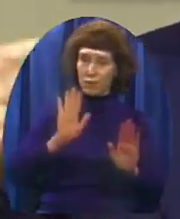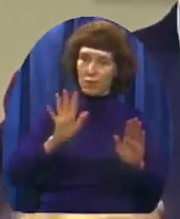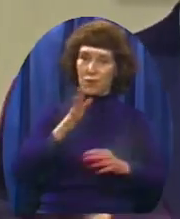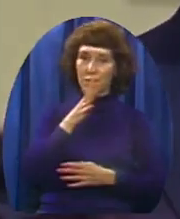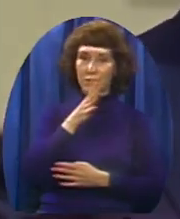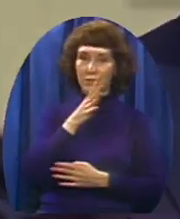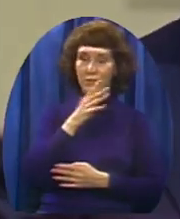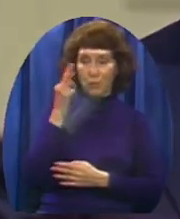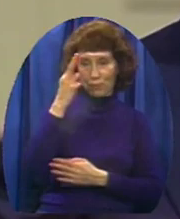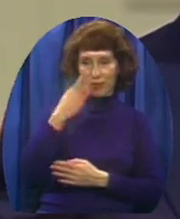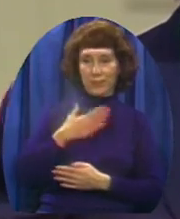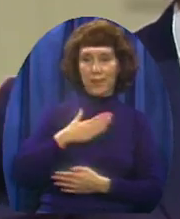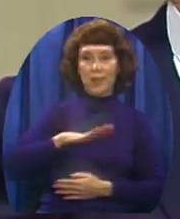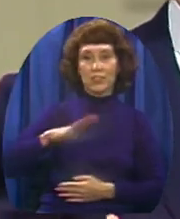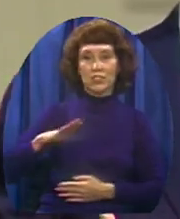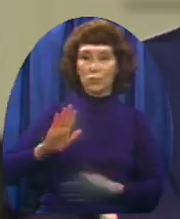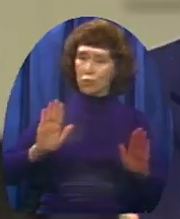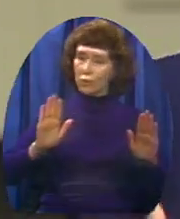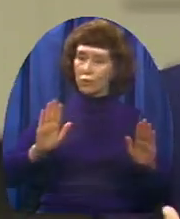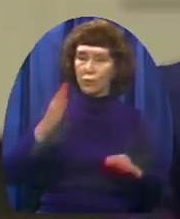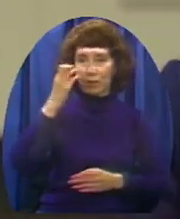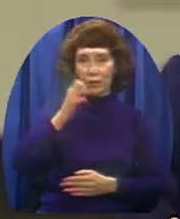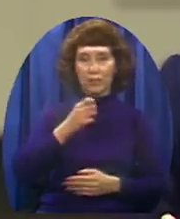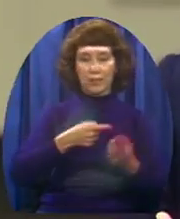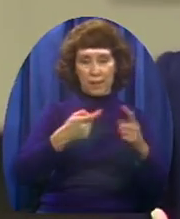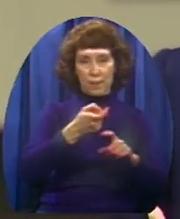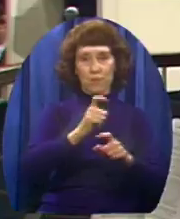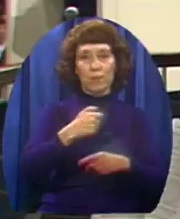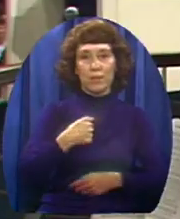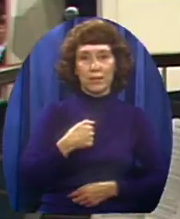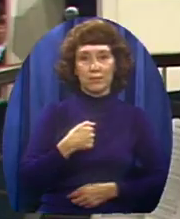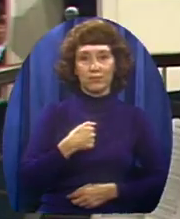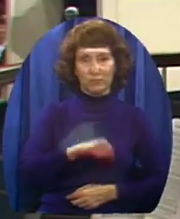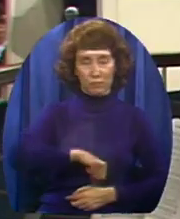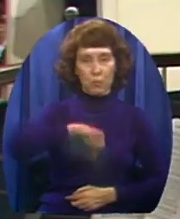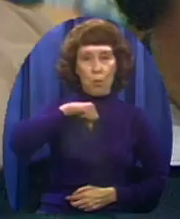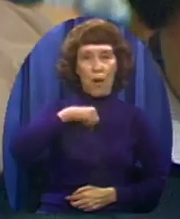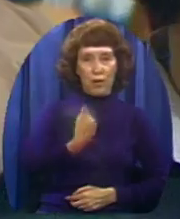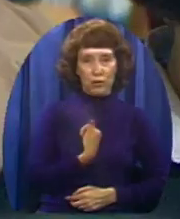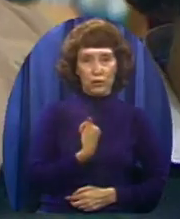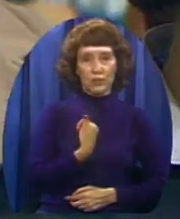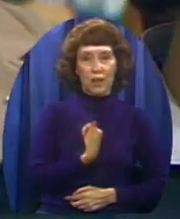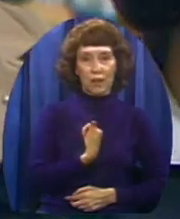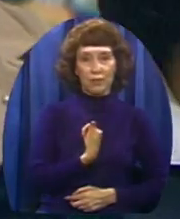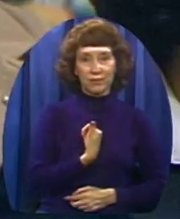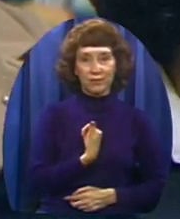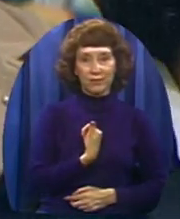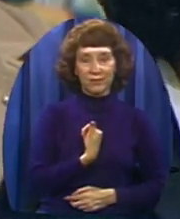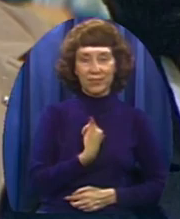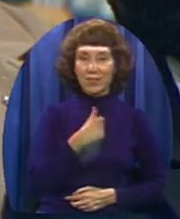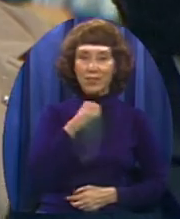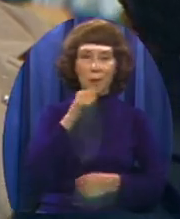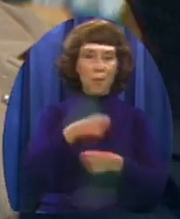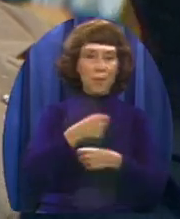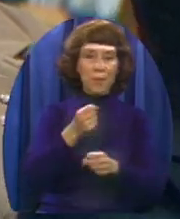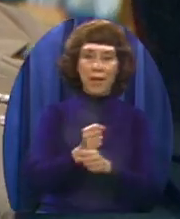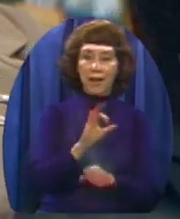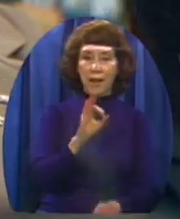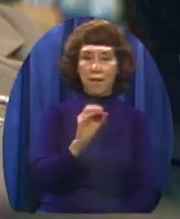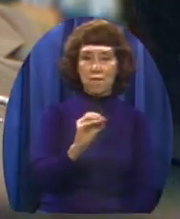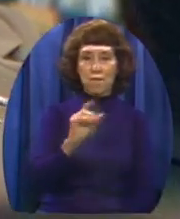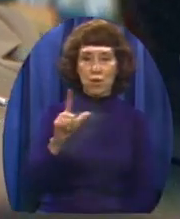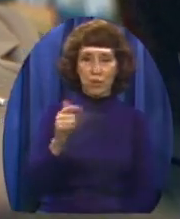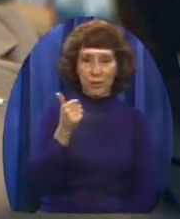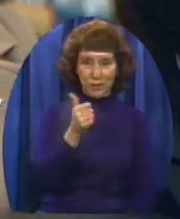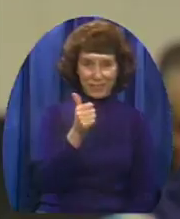great, they came from us And nobody believes that but you When you're telling So just don't make a fool of yourself And that is what Solomon